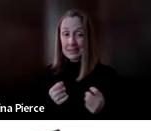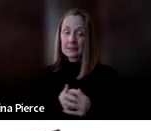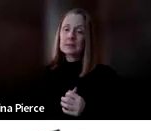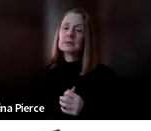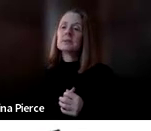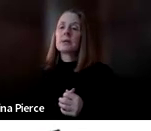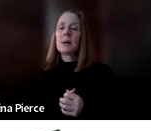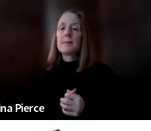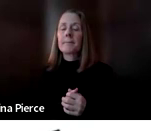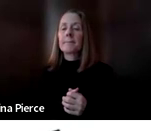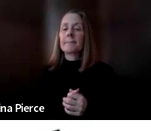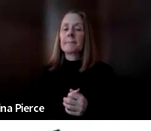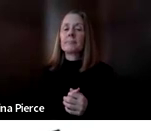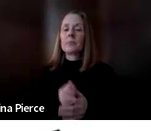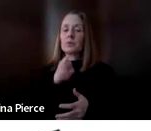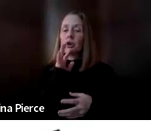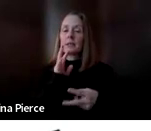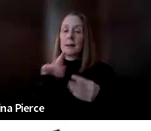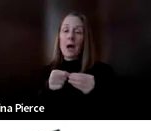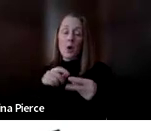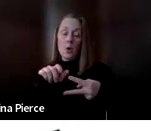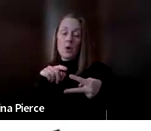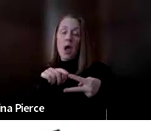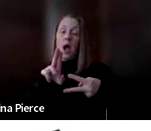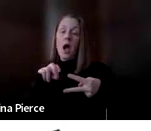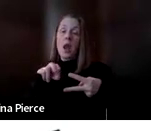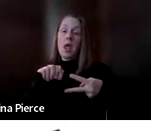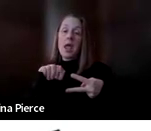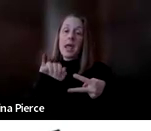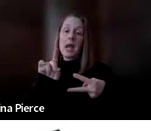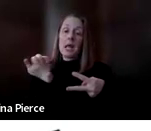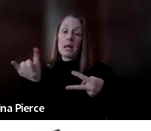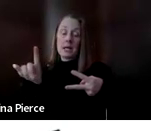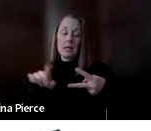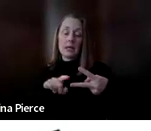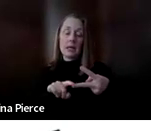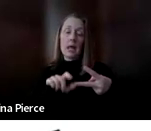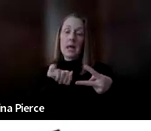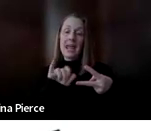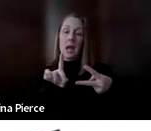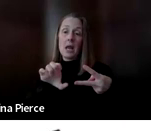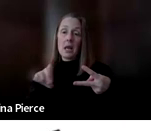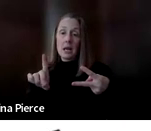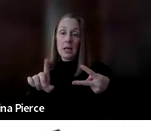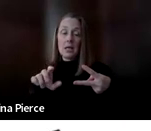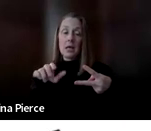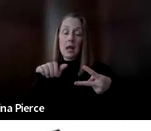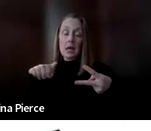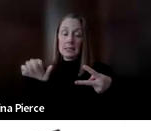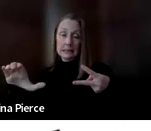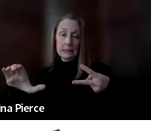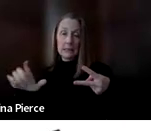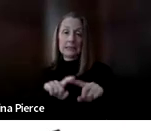So we talked about unaided and aided AAC and the different levels or types of AAC.